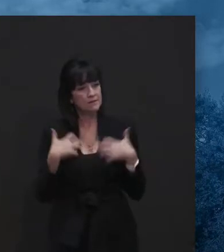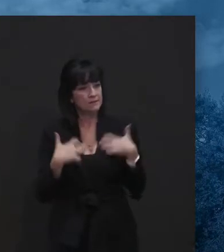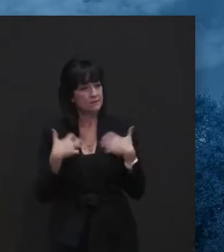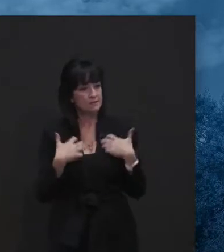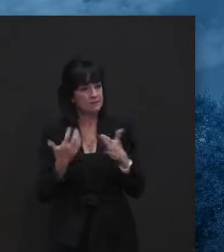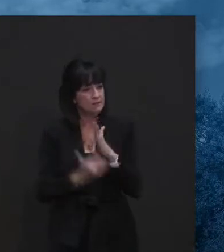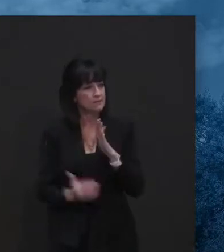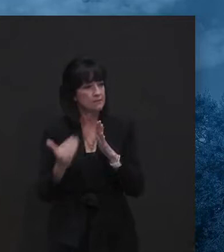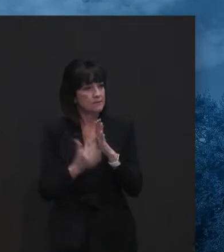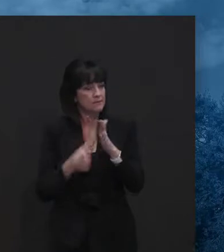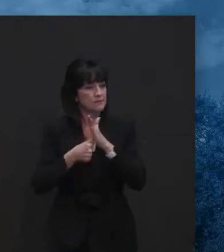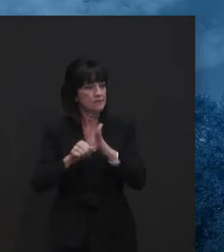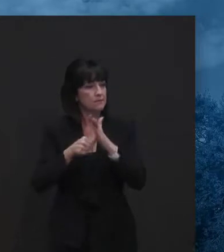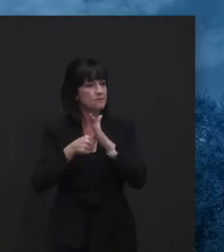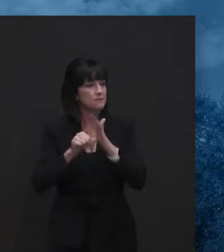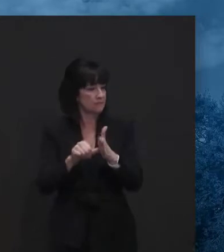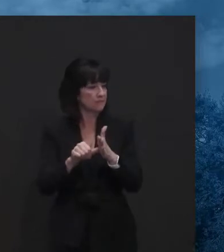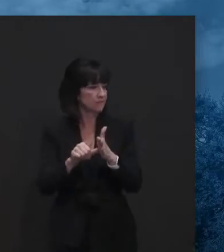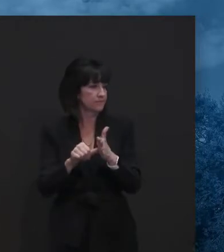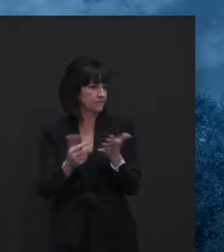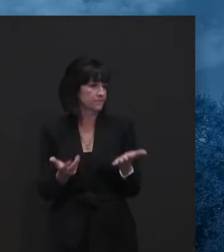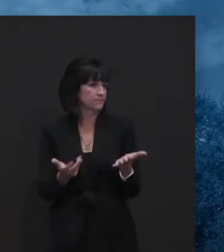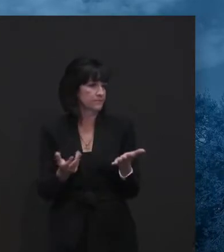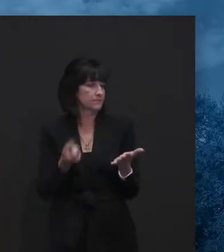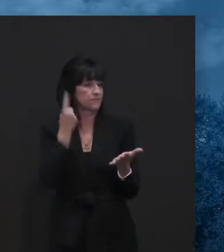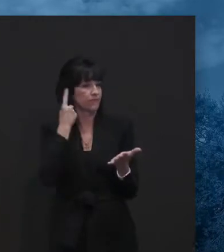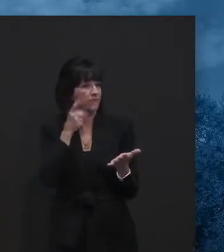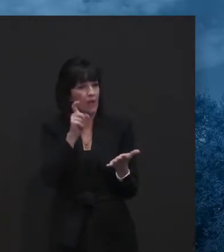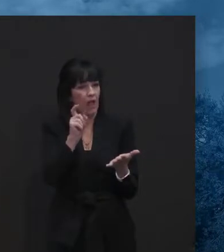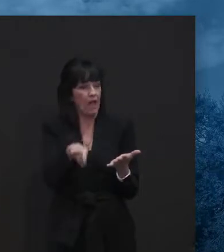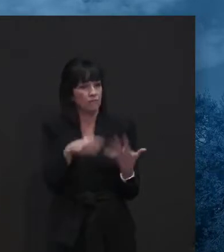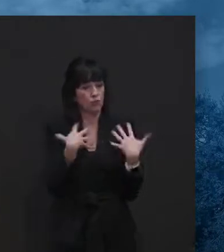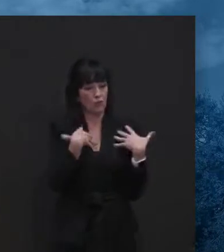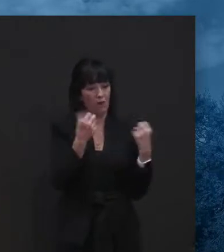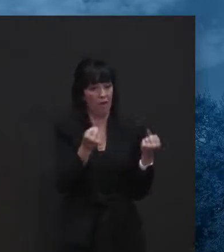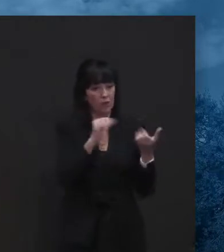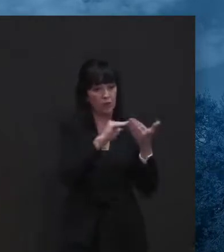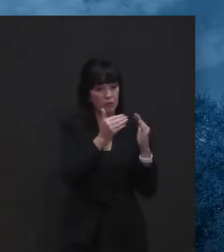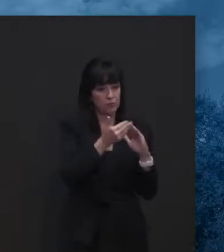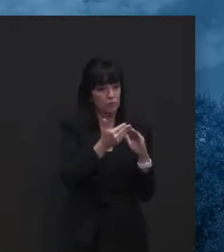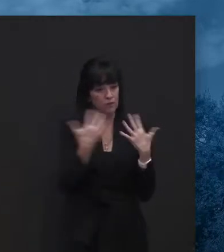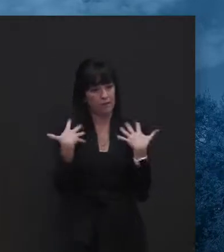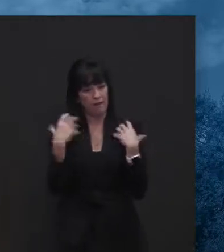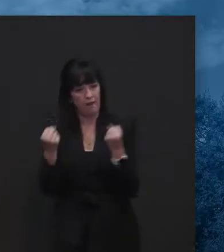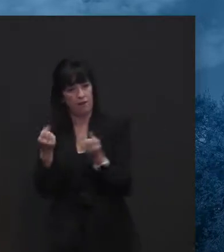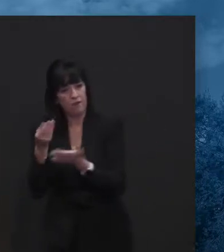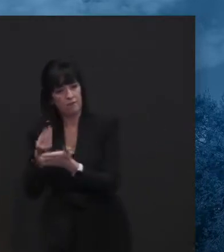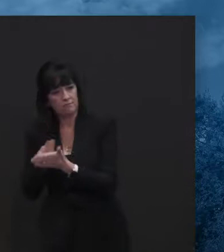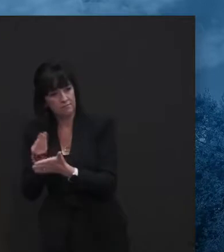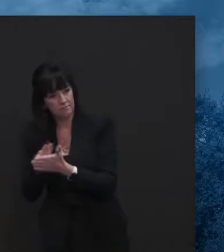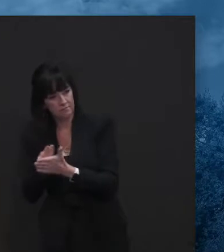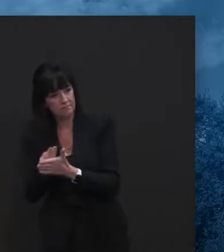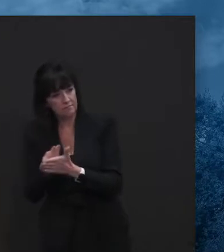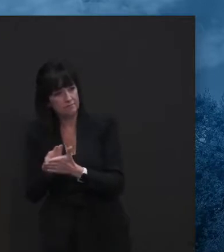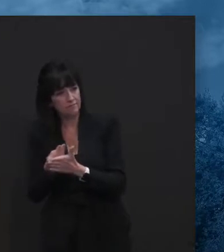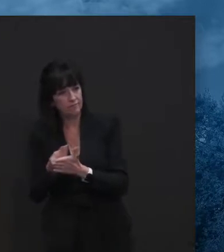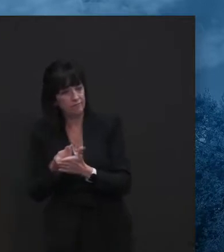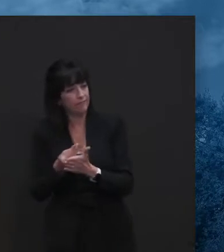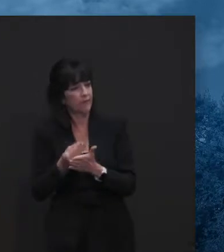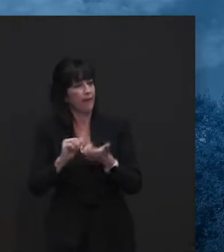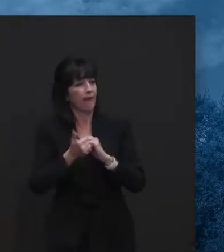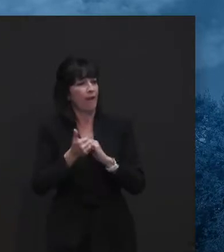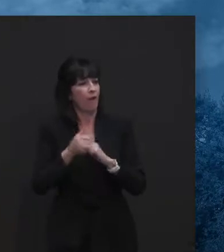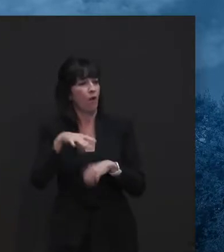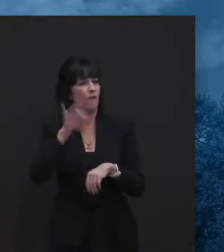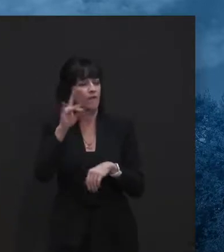and a healthy economy, right? And it can't be an either or proposition. And so we're trying to strike that balance